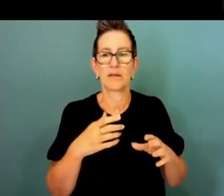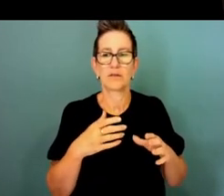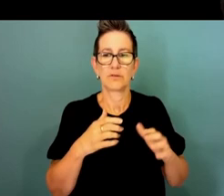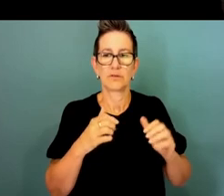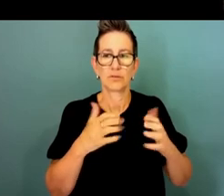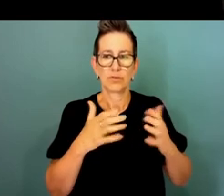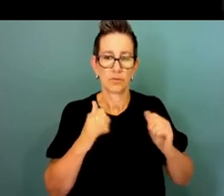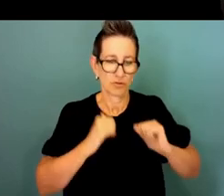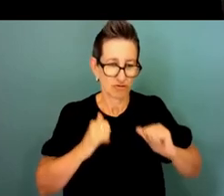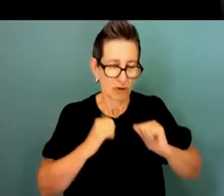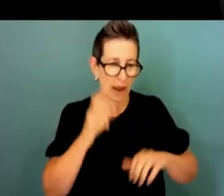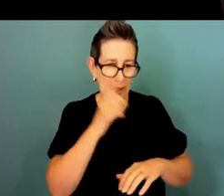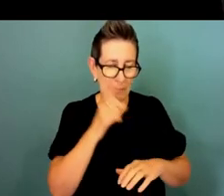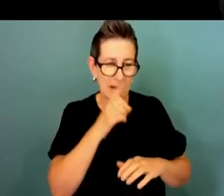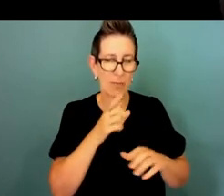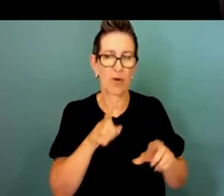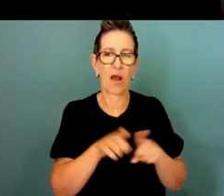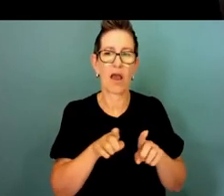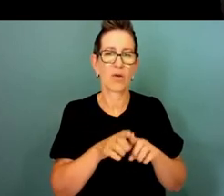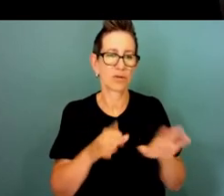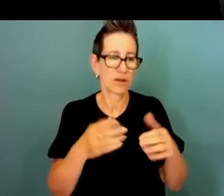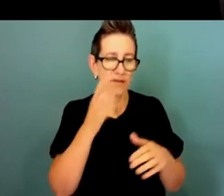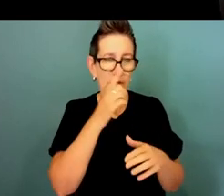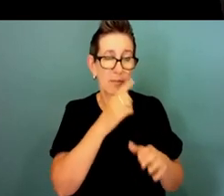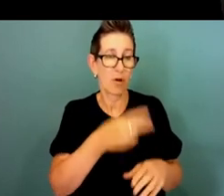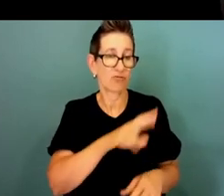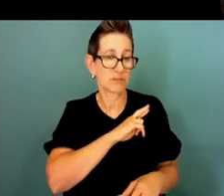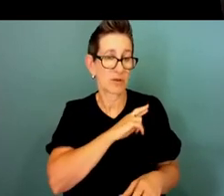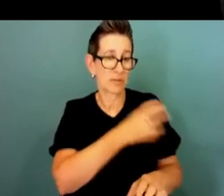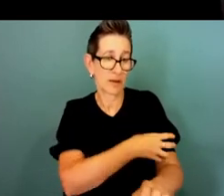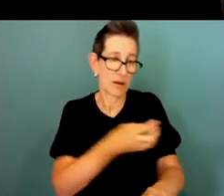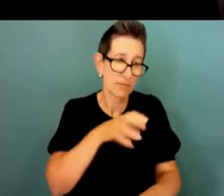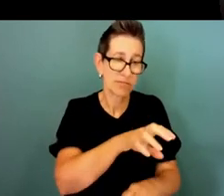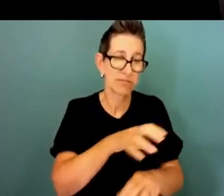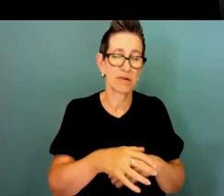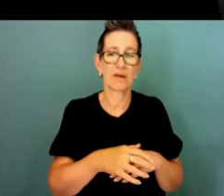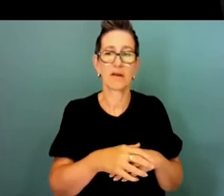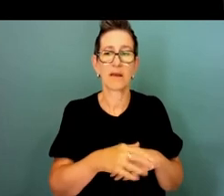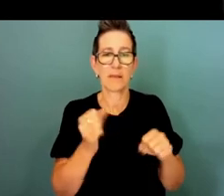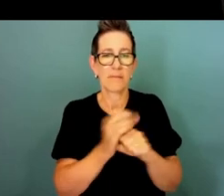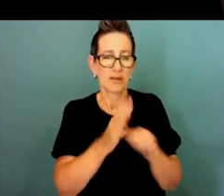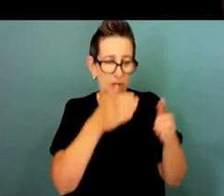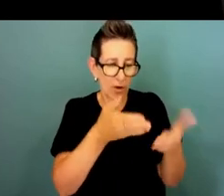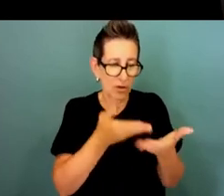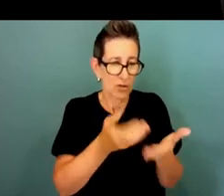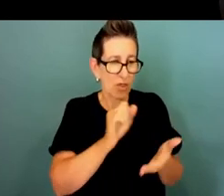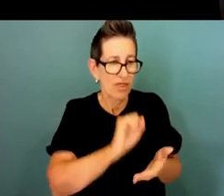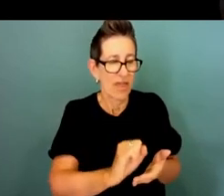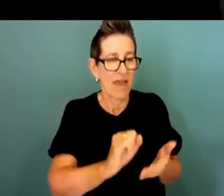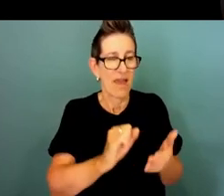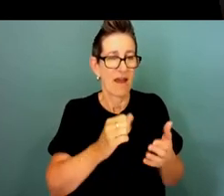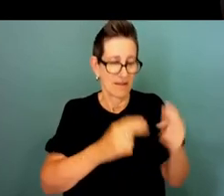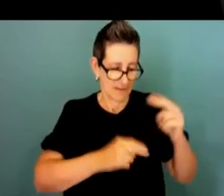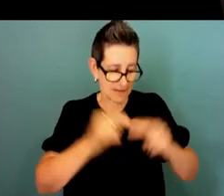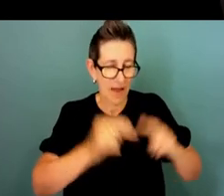to make sure you push responsibility down so they're doing really interesting things and then you've got to focus on their development and again it comes back to